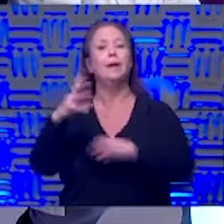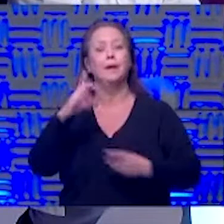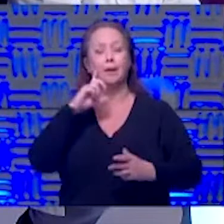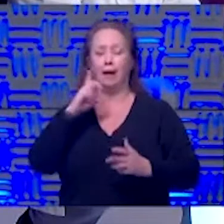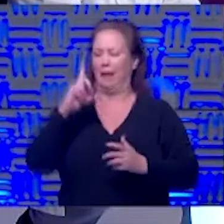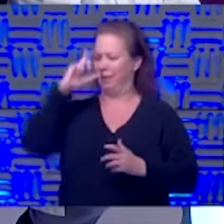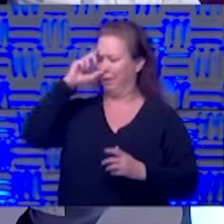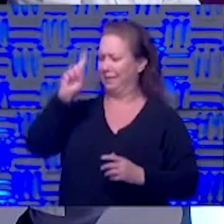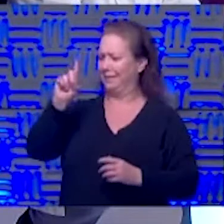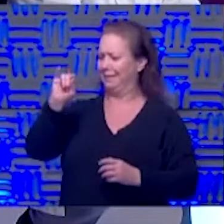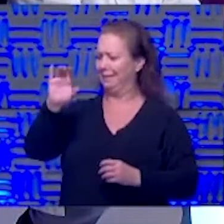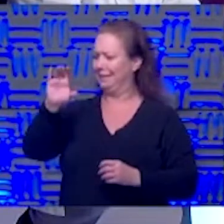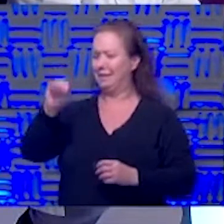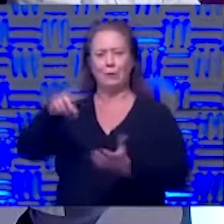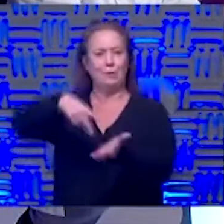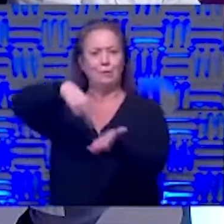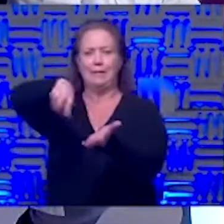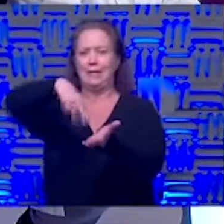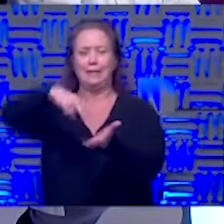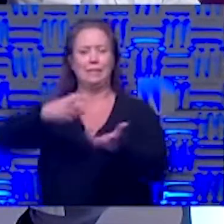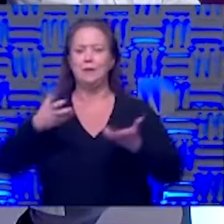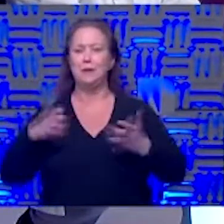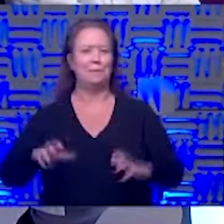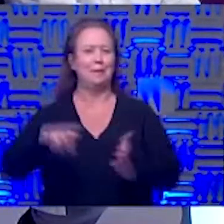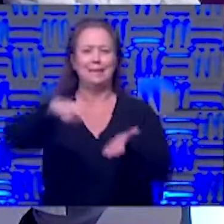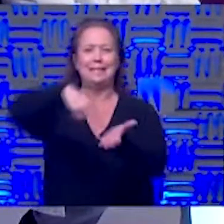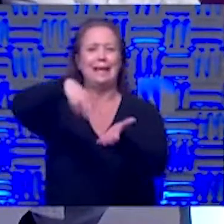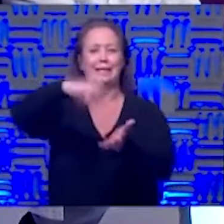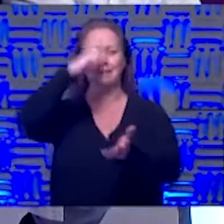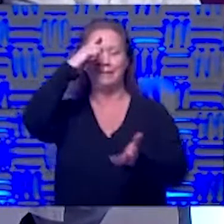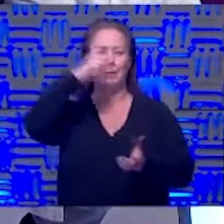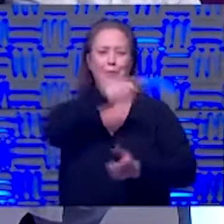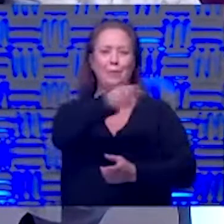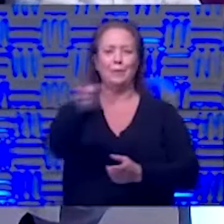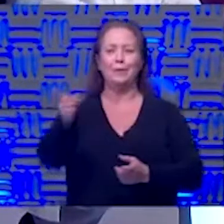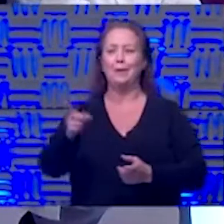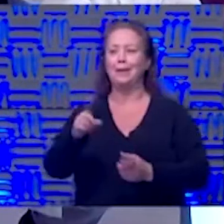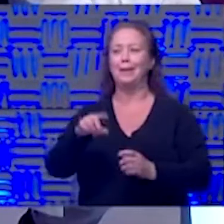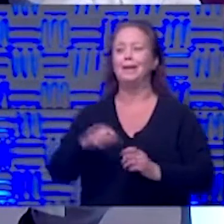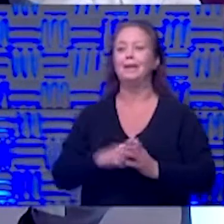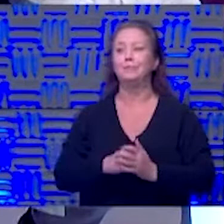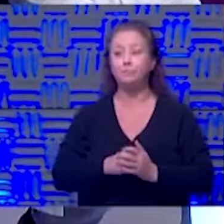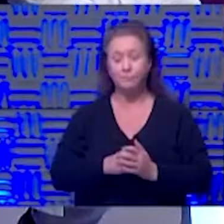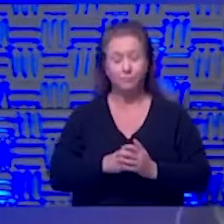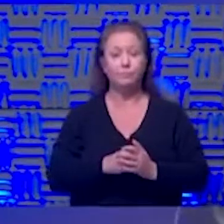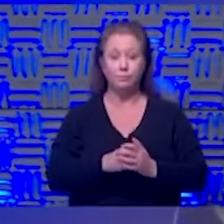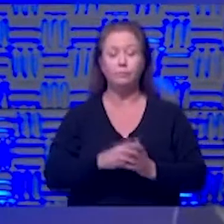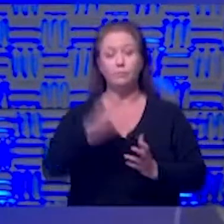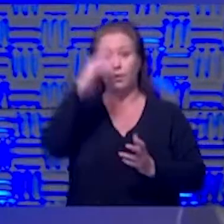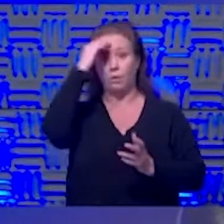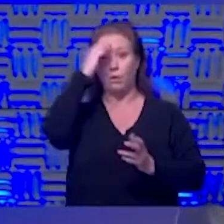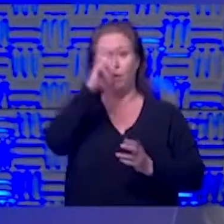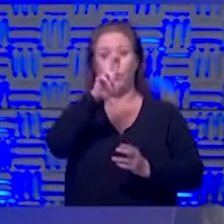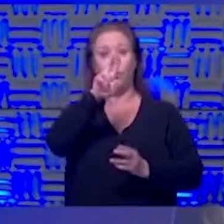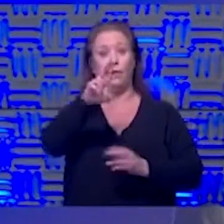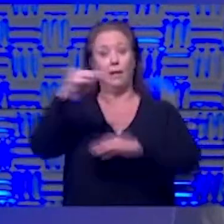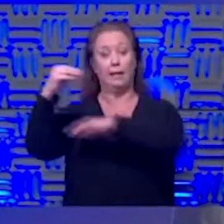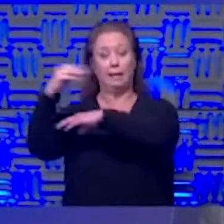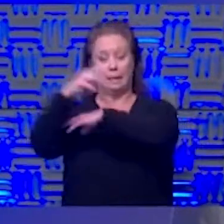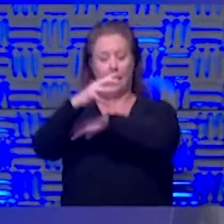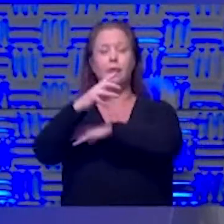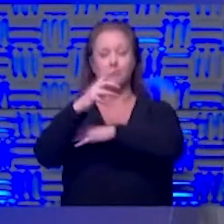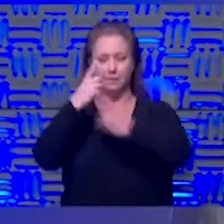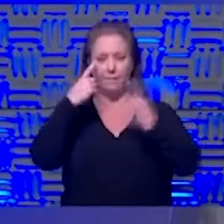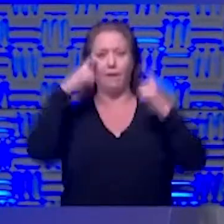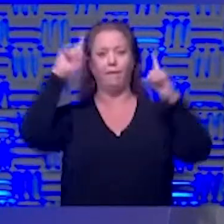disco dance right nobody wants to see me do that no club dancing yeah no club for dr steitz yeah you know we know uv light is very